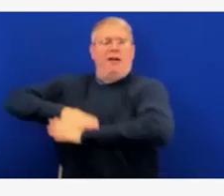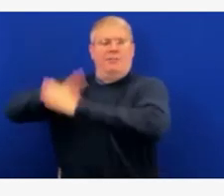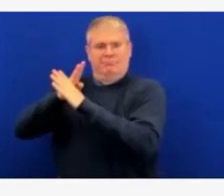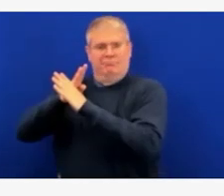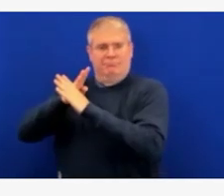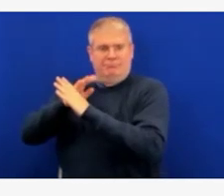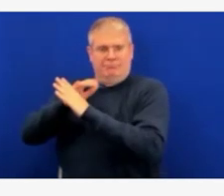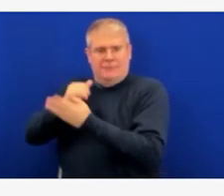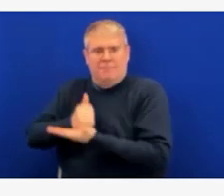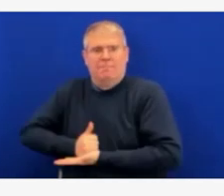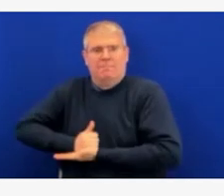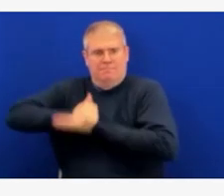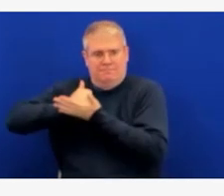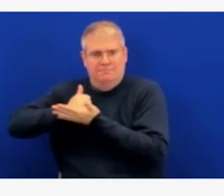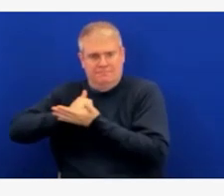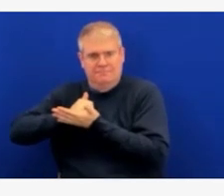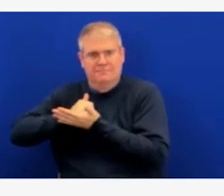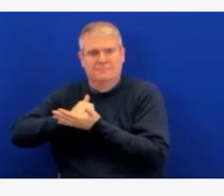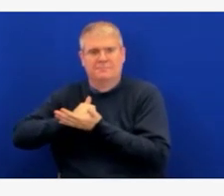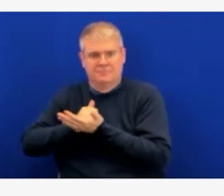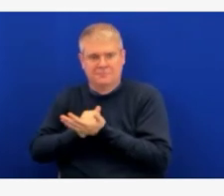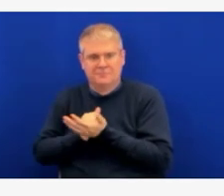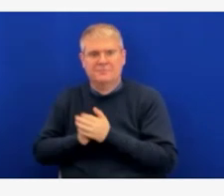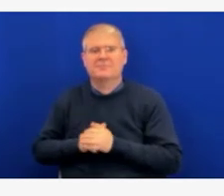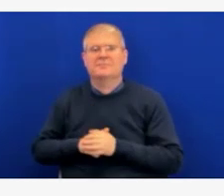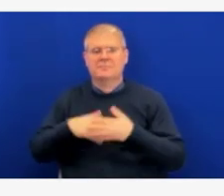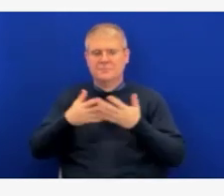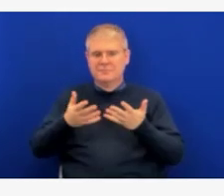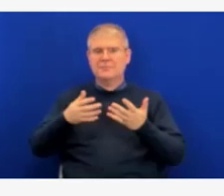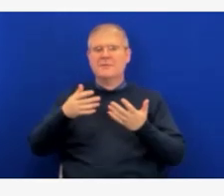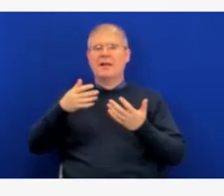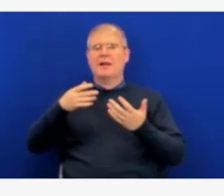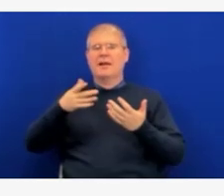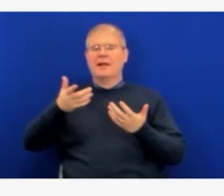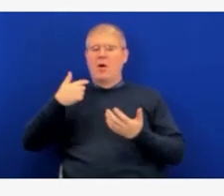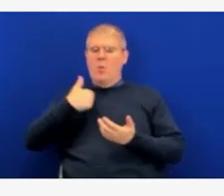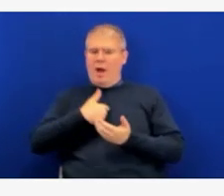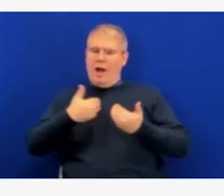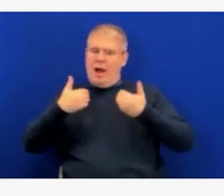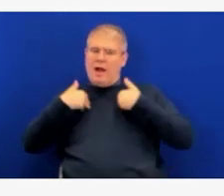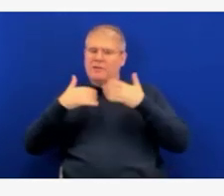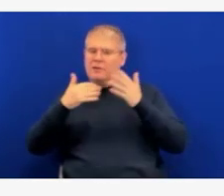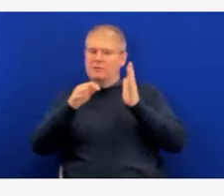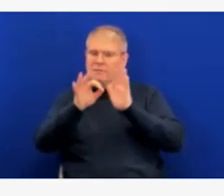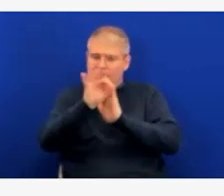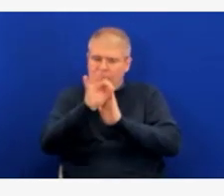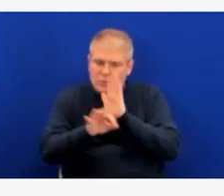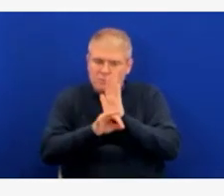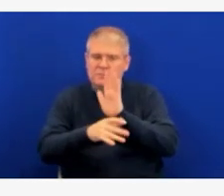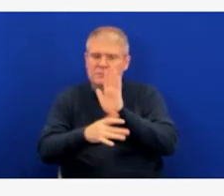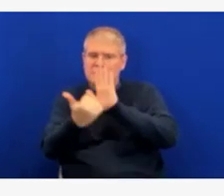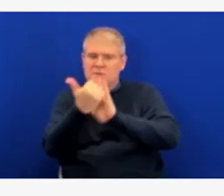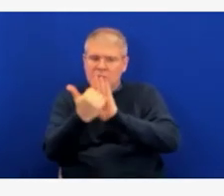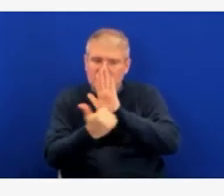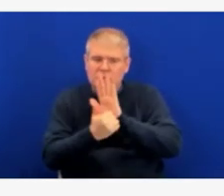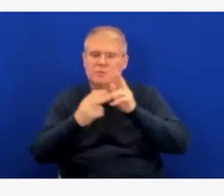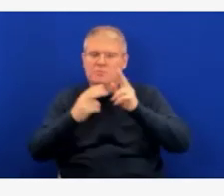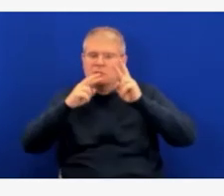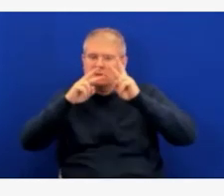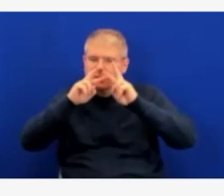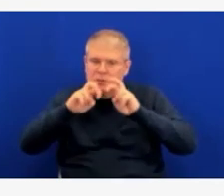rate without the amount of manual review that has to be done. It's really hard to review 300,000 cases quickly.